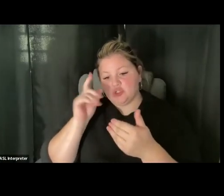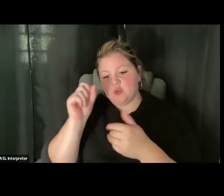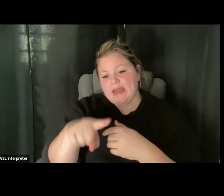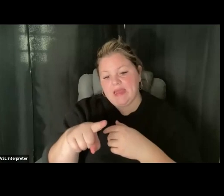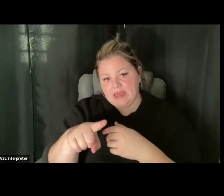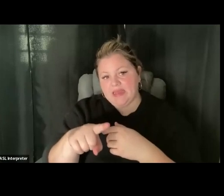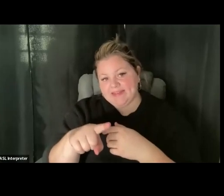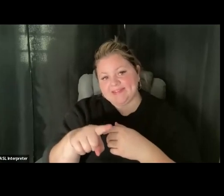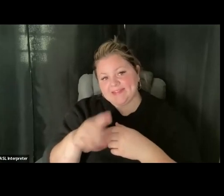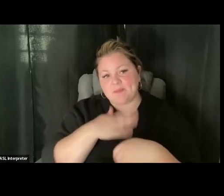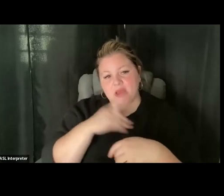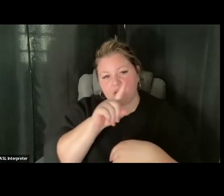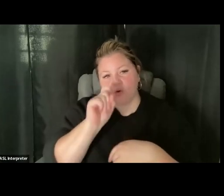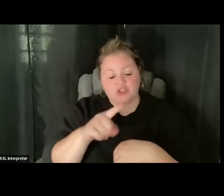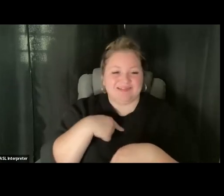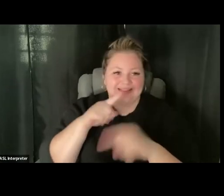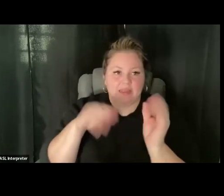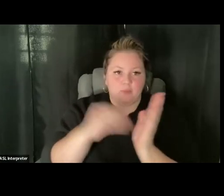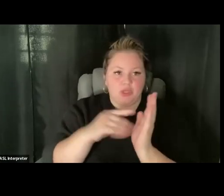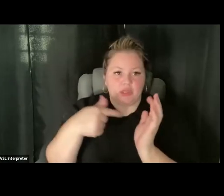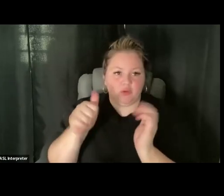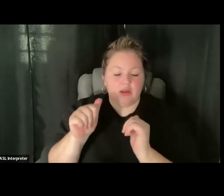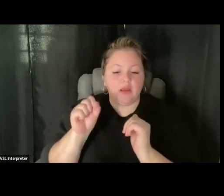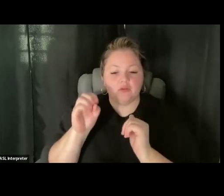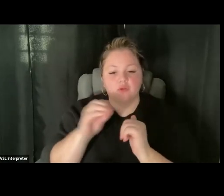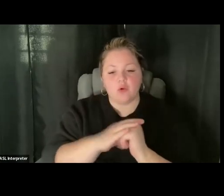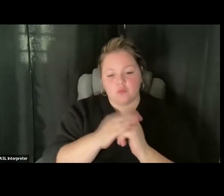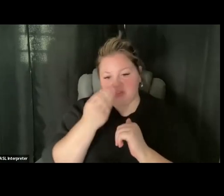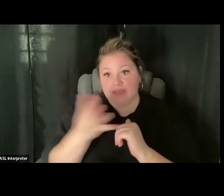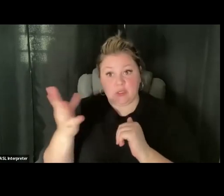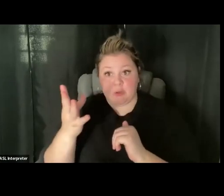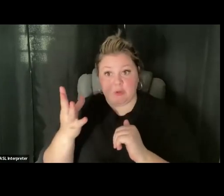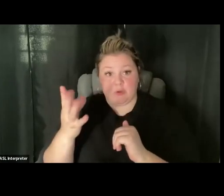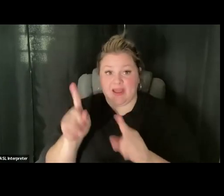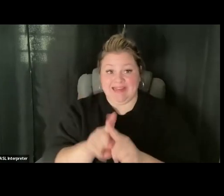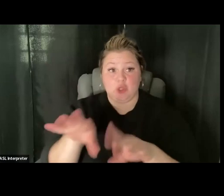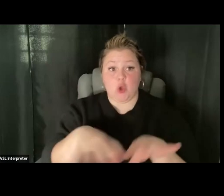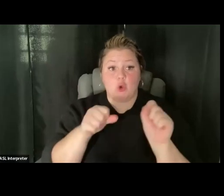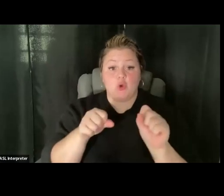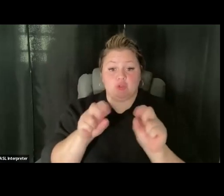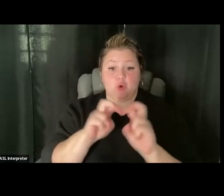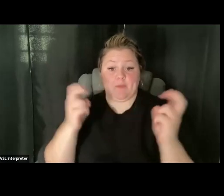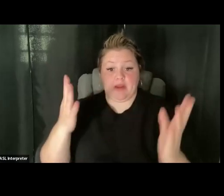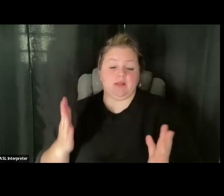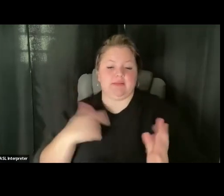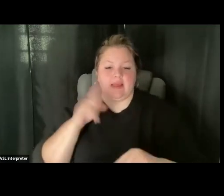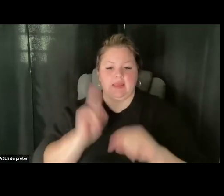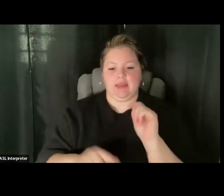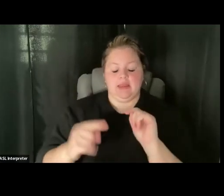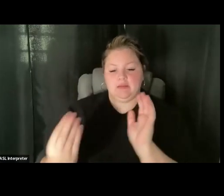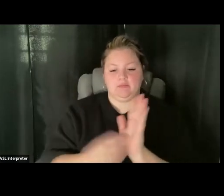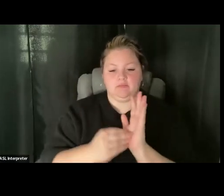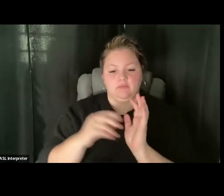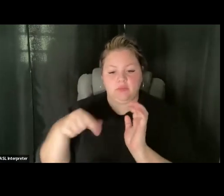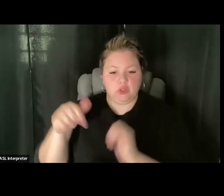put in the Q&A, just full disclosure. As a host or panelist. Hold to know. Sure.